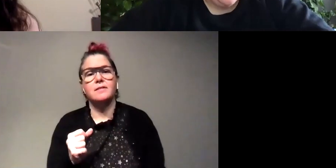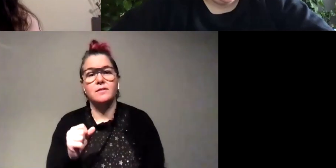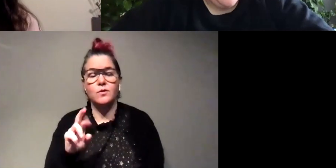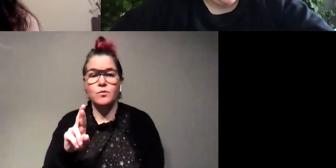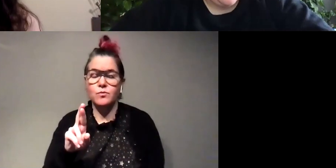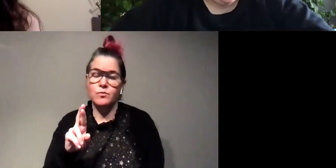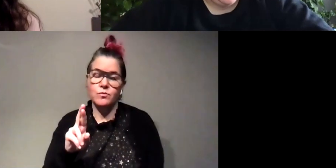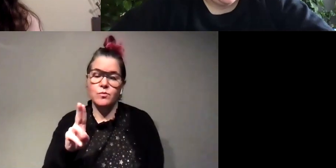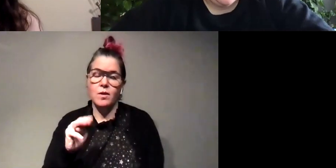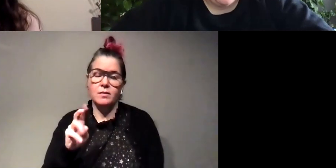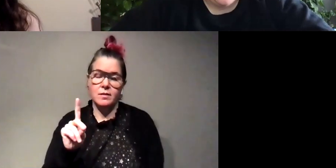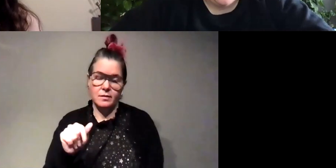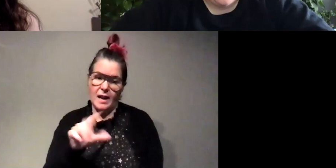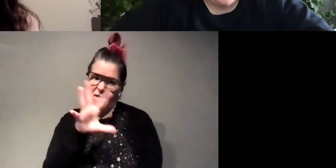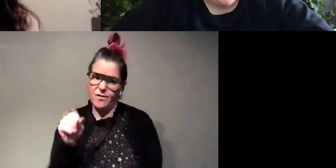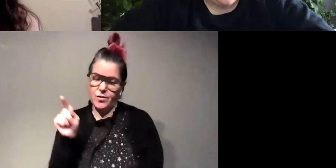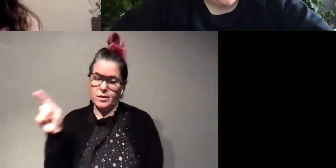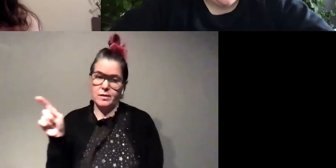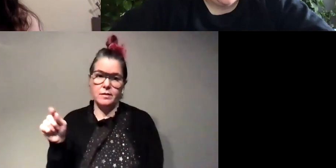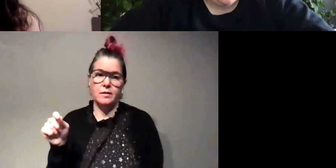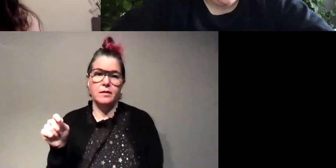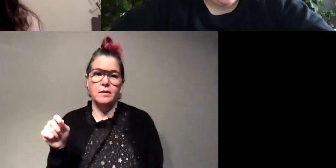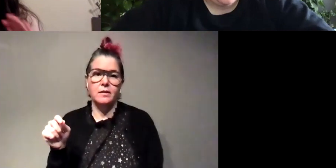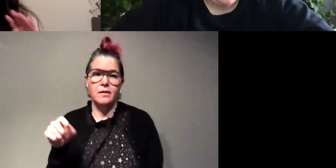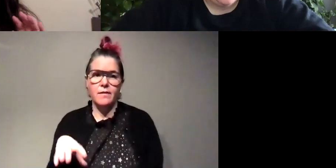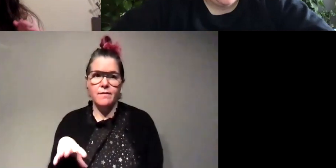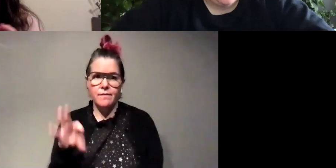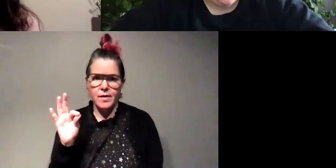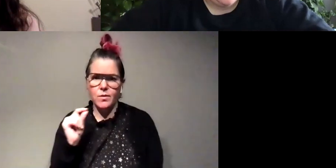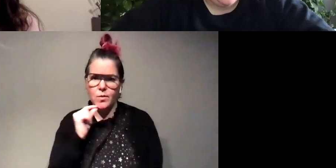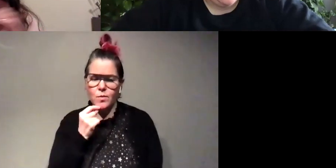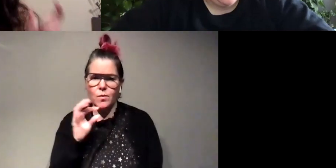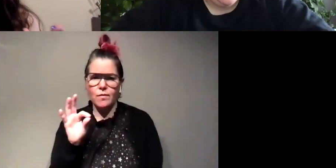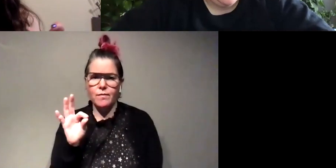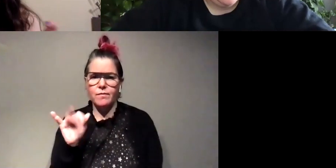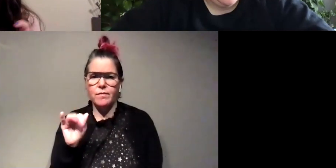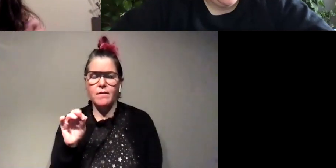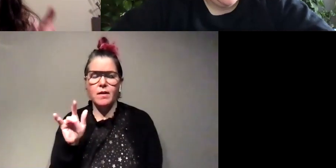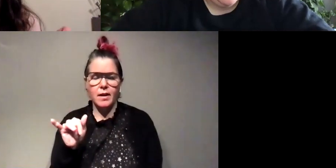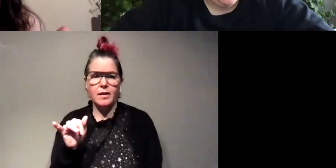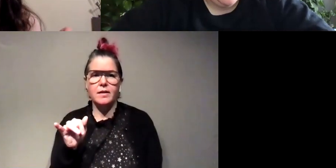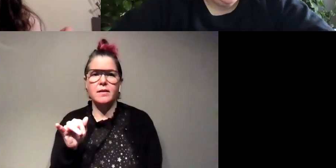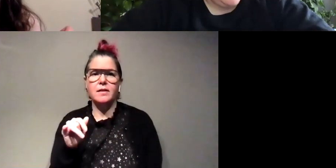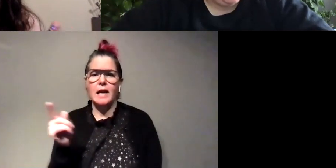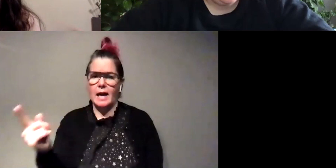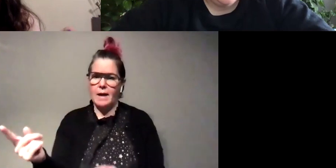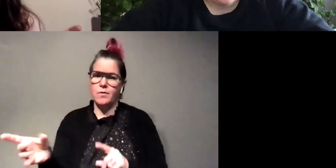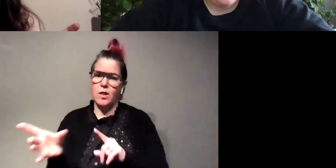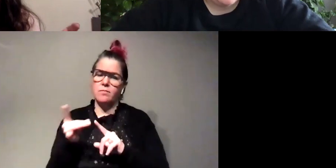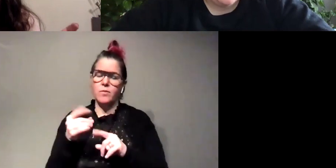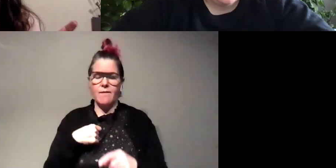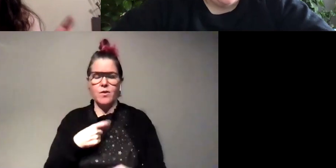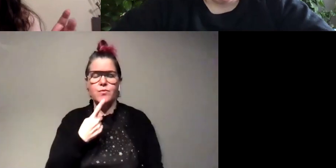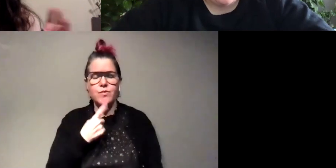which is in africa and we found this cool firefly that came to a red light we had these little red and green light